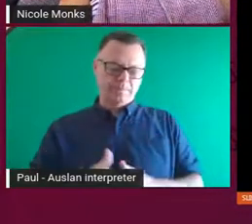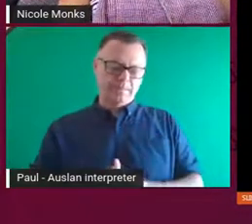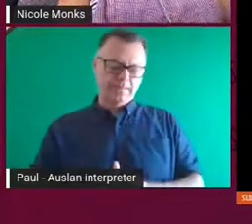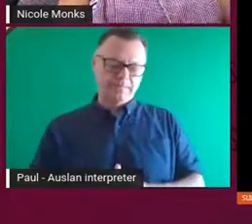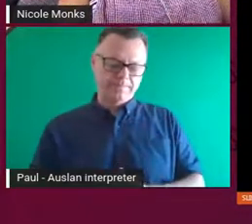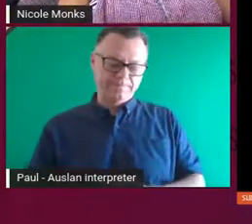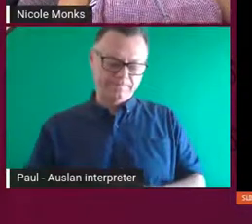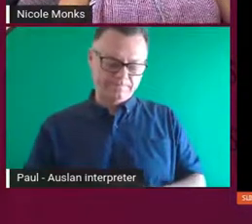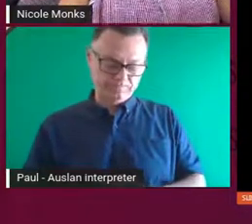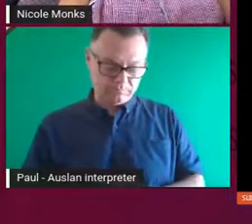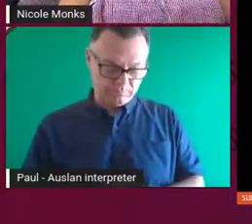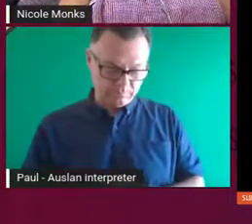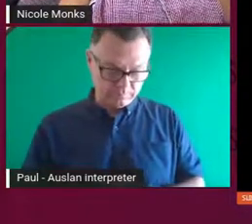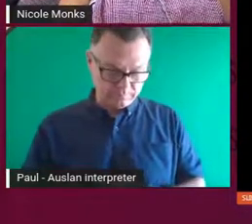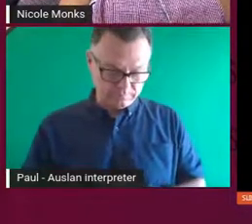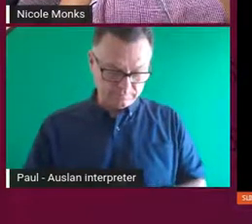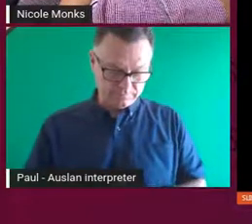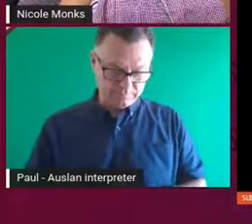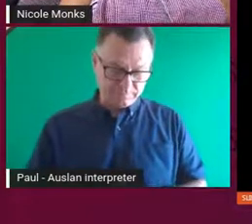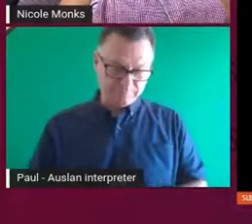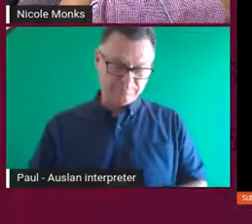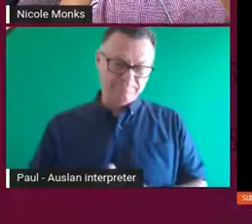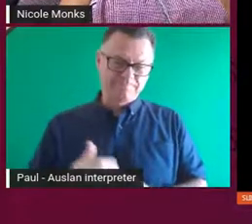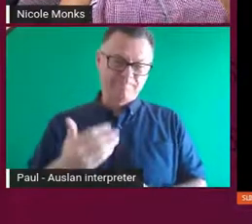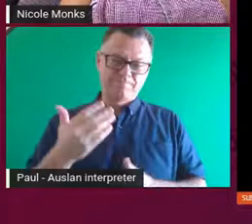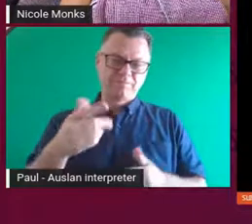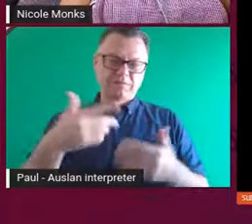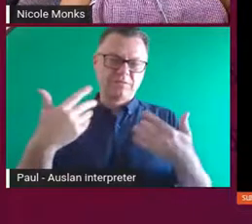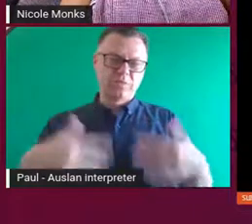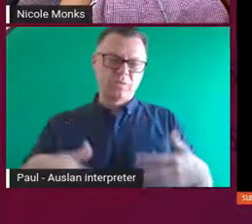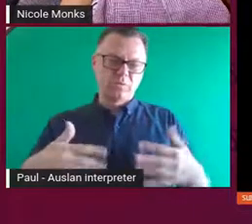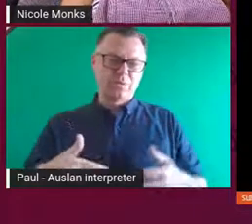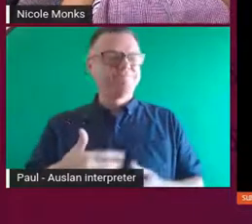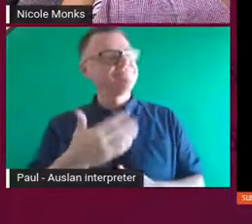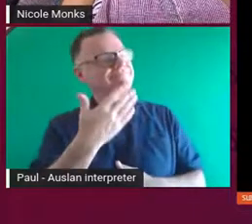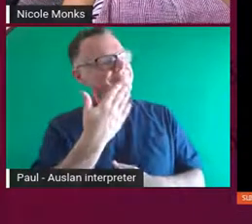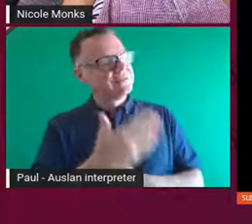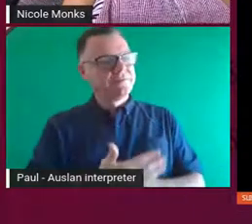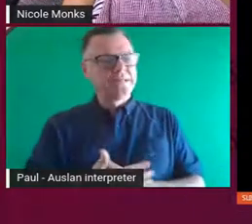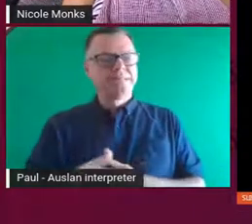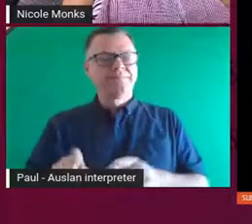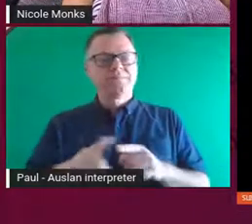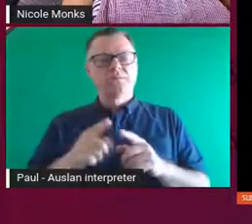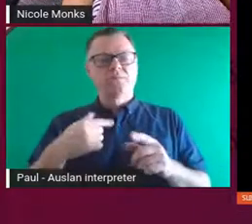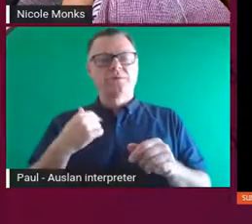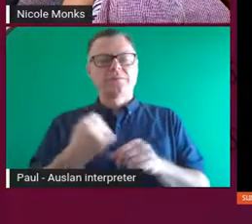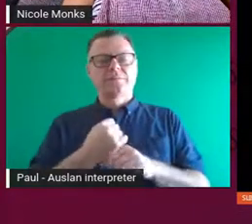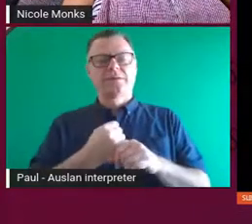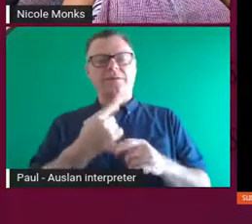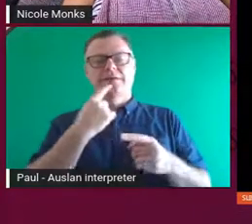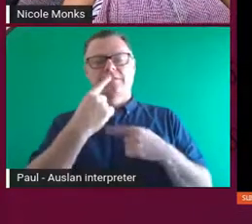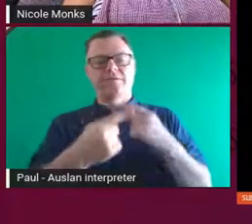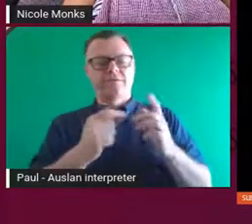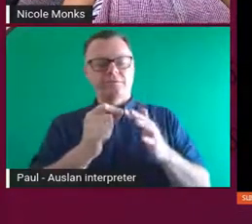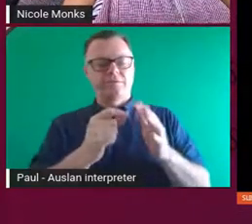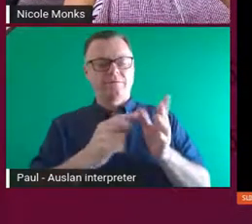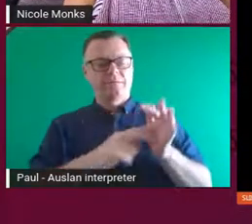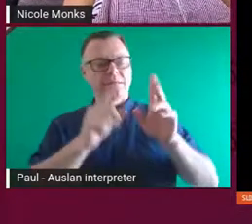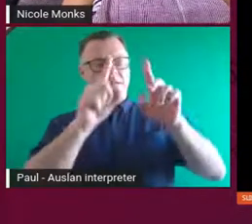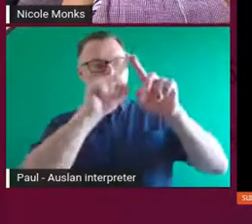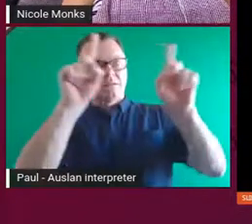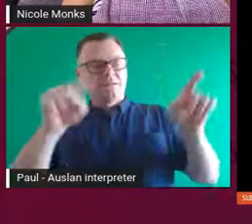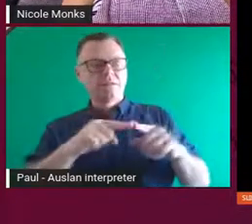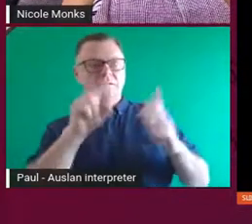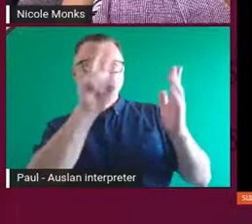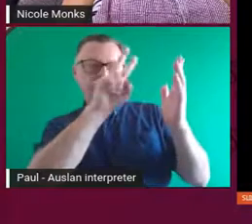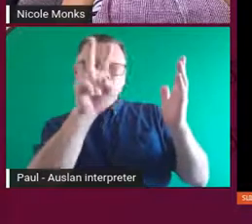an information panel with it as well so that people can have a little bit more